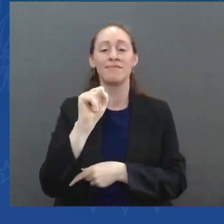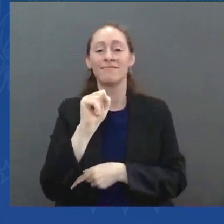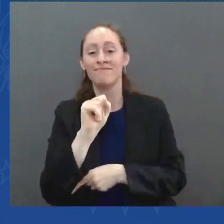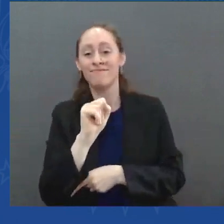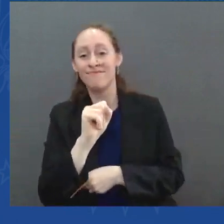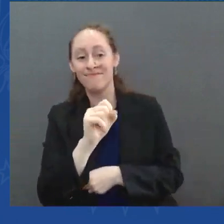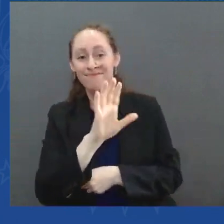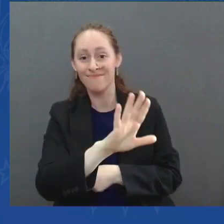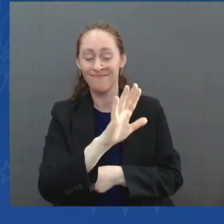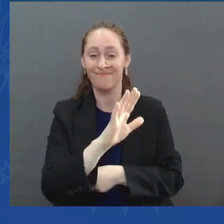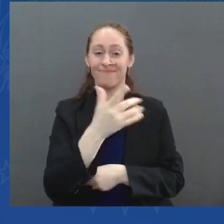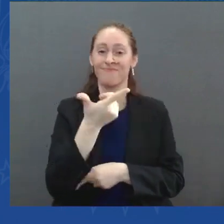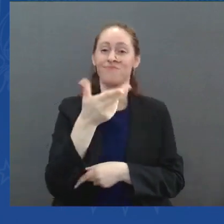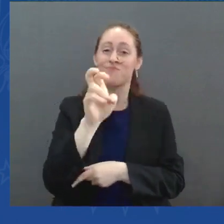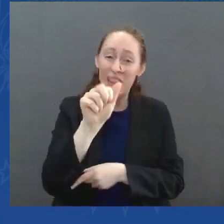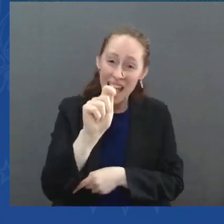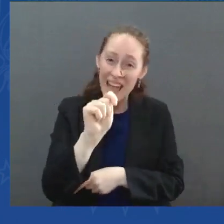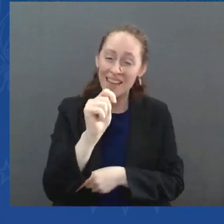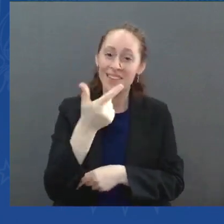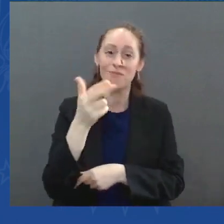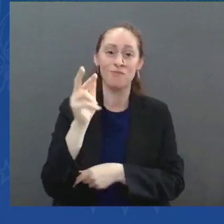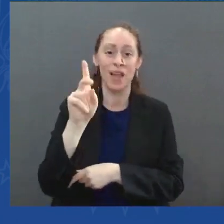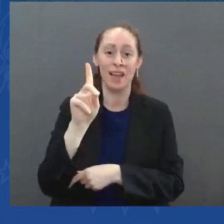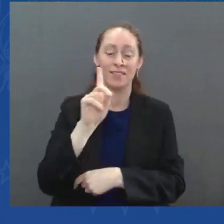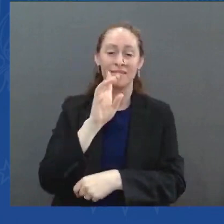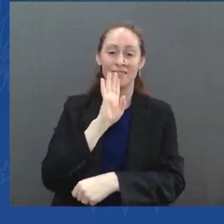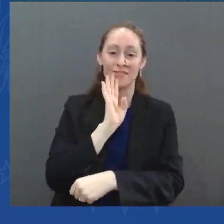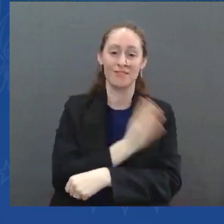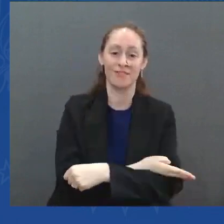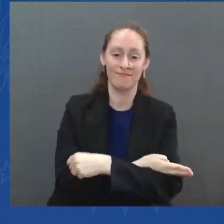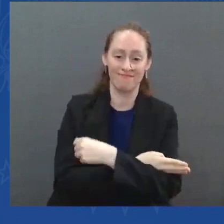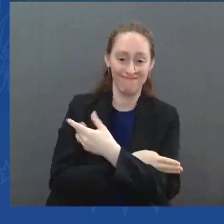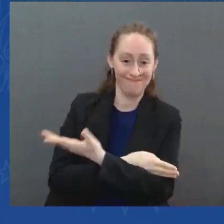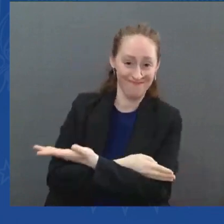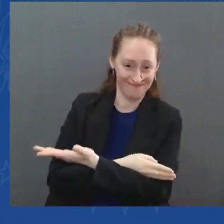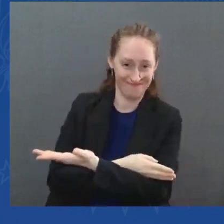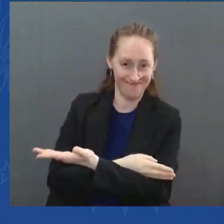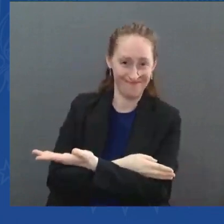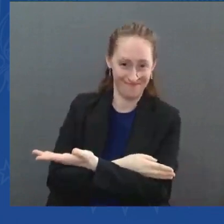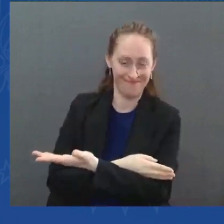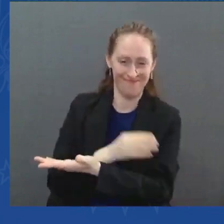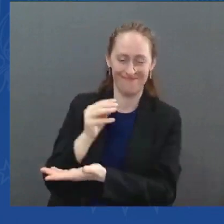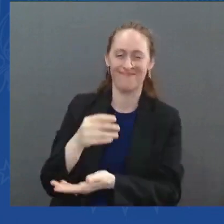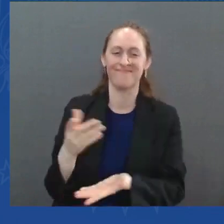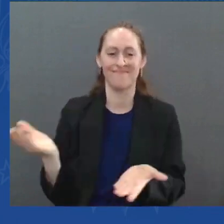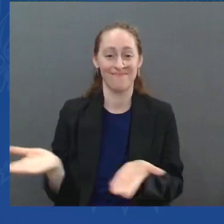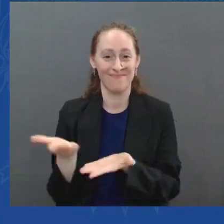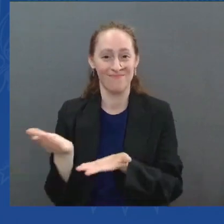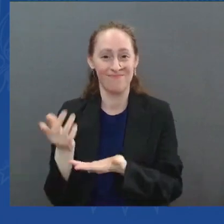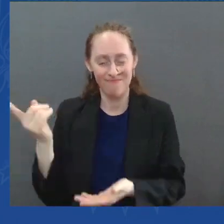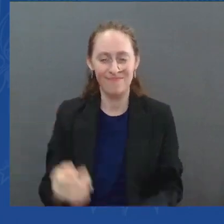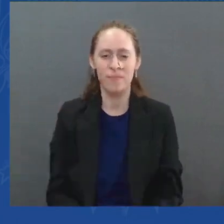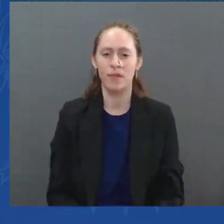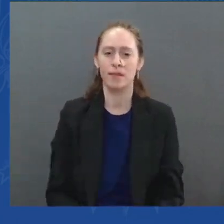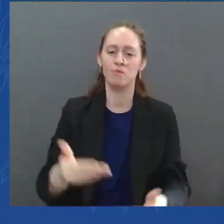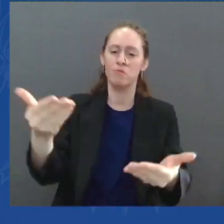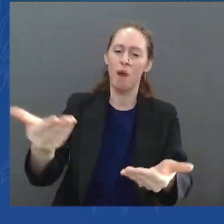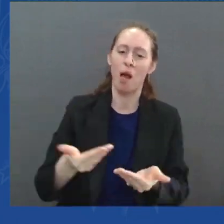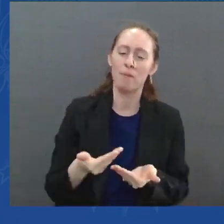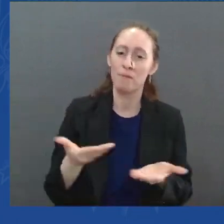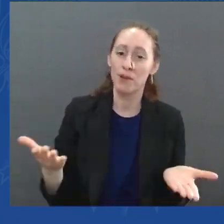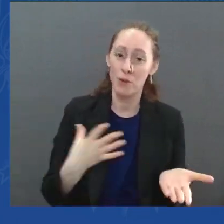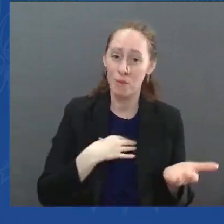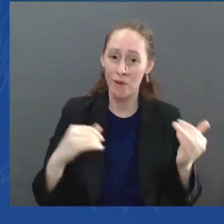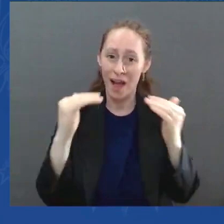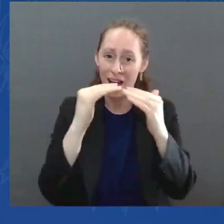to mark this historic day. Michelle, welcome to the White House and welcome to the podium. And as my mother would say, God love you, dear.